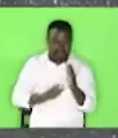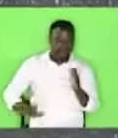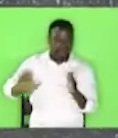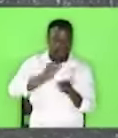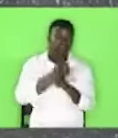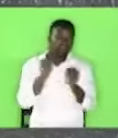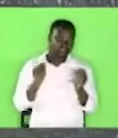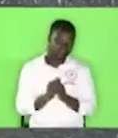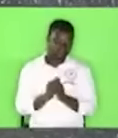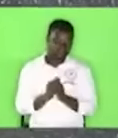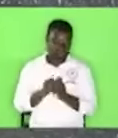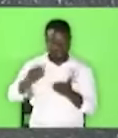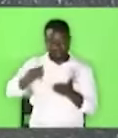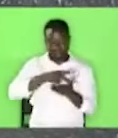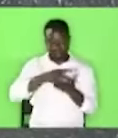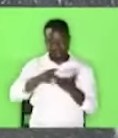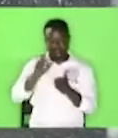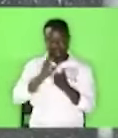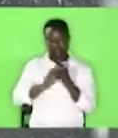8 verse 1.